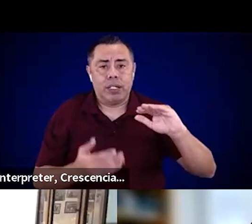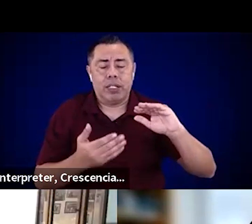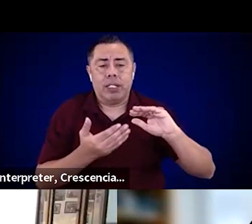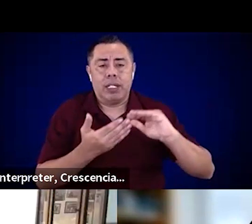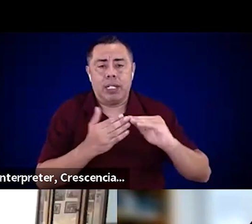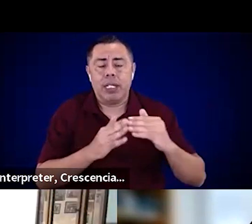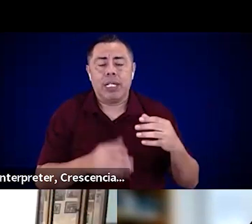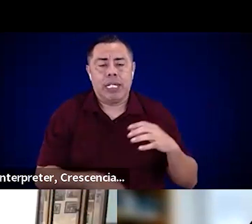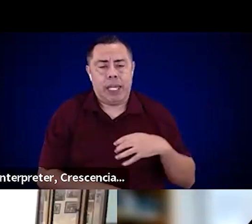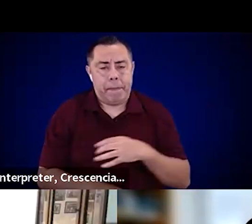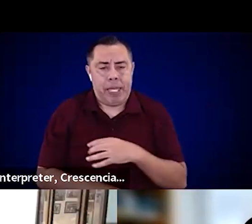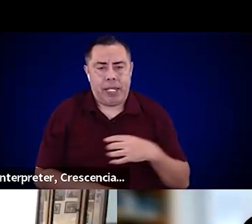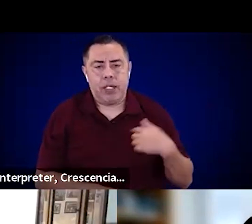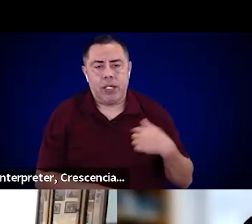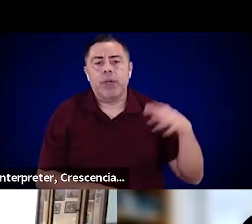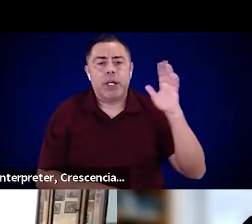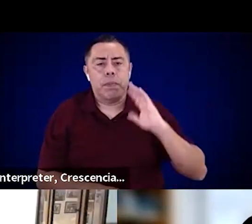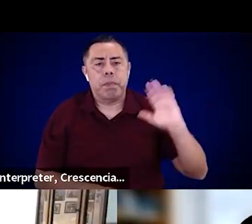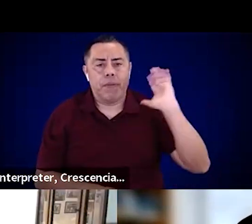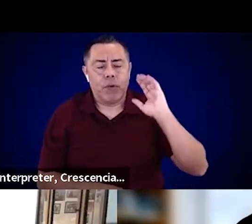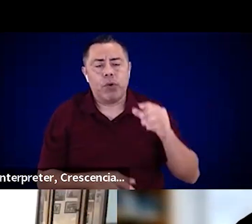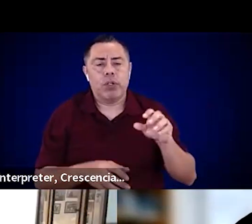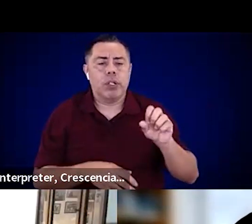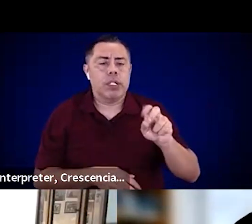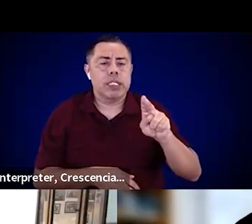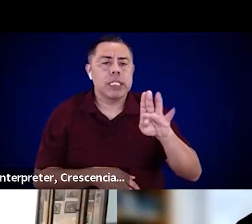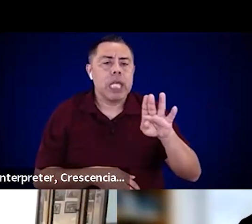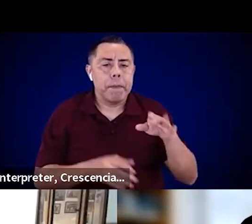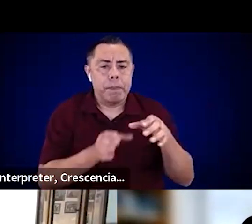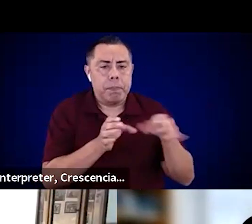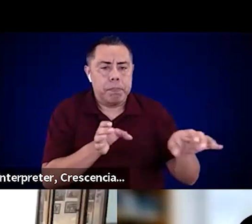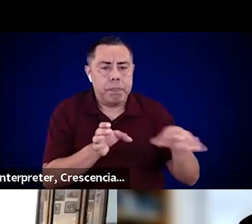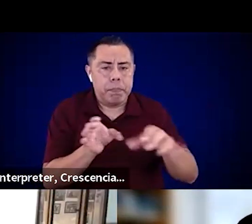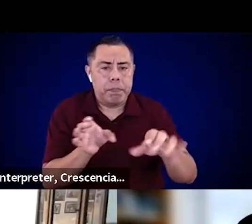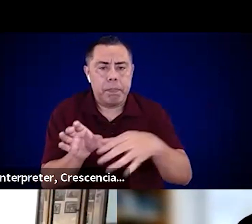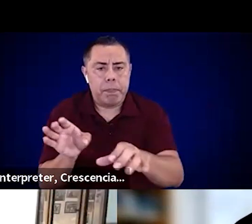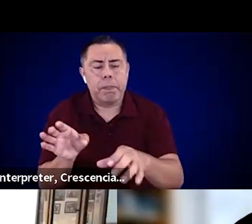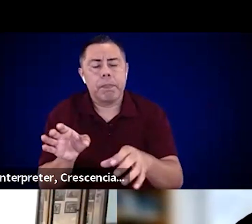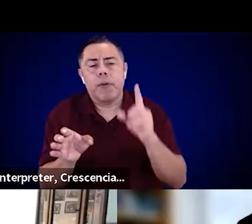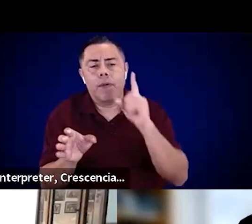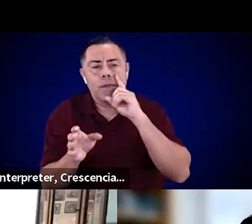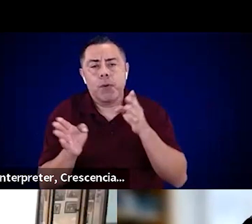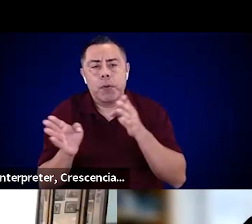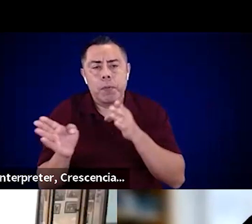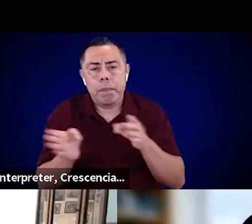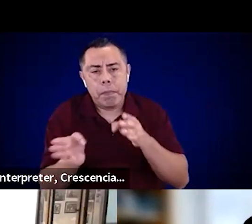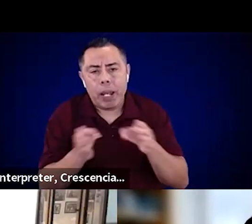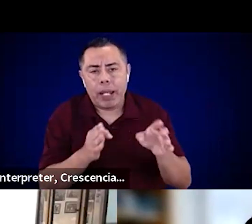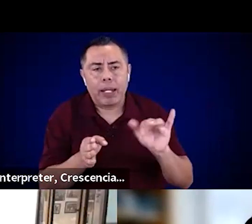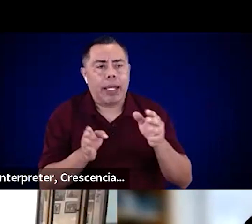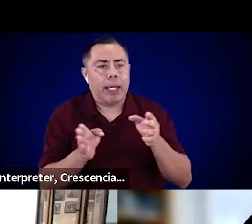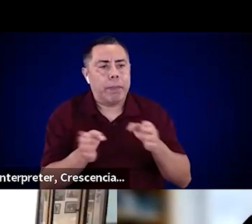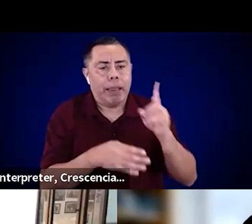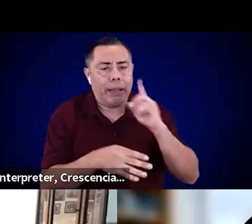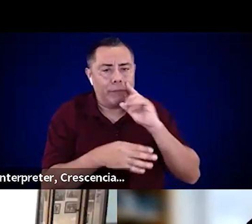subcommittees for planning efforts, right? Whether it's planning for an exercise, whether it's planning to develop a plan